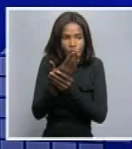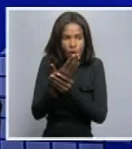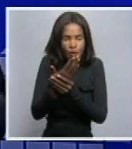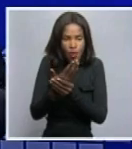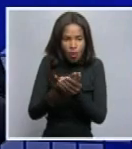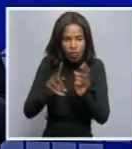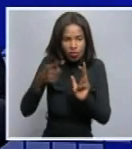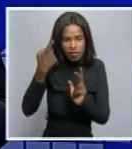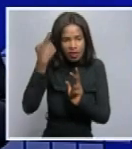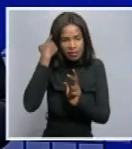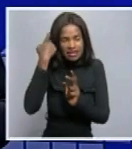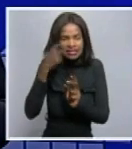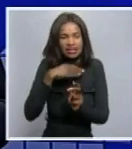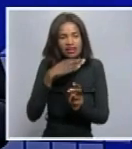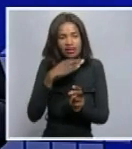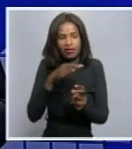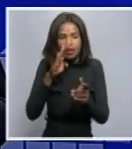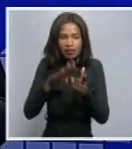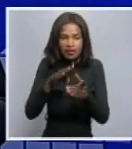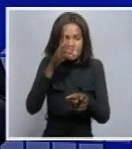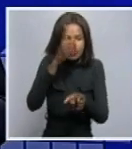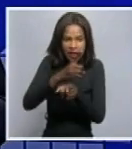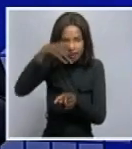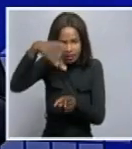specifically on consensus surrounding the reparations?